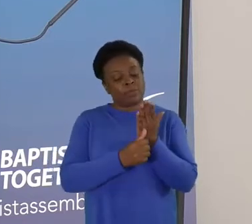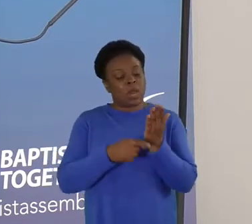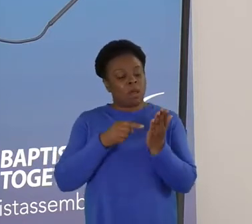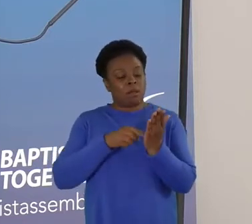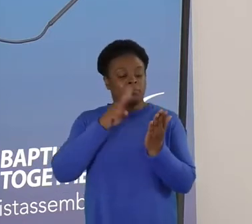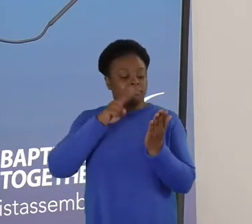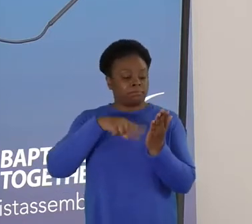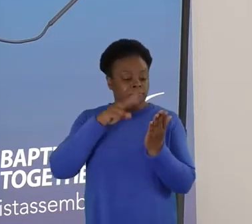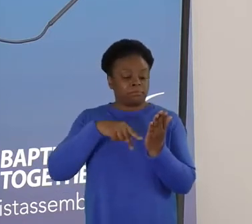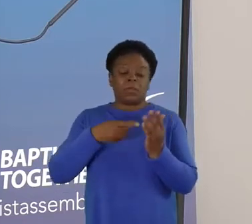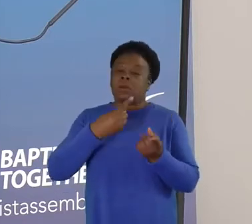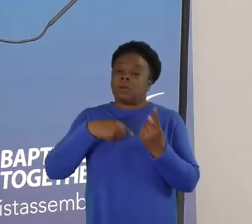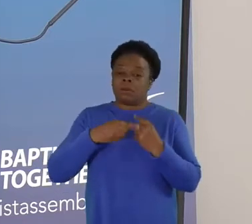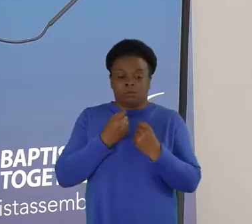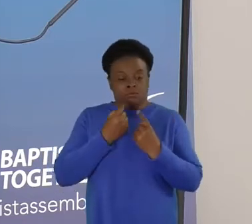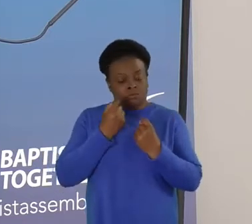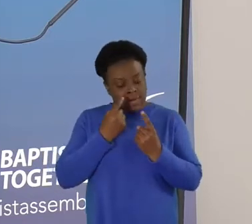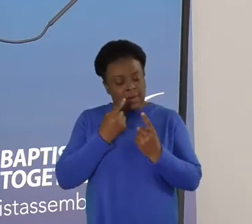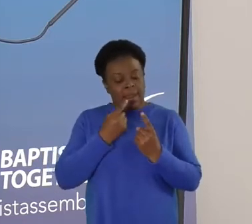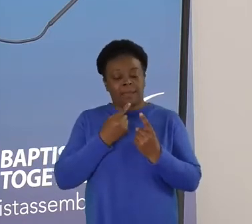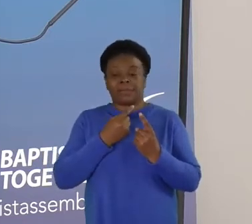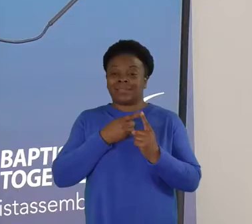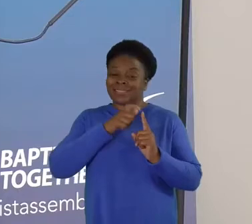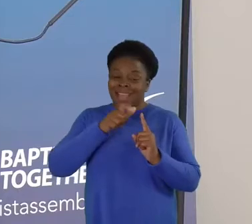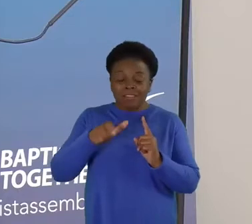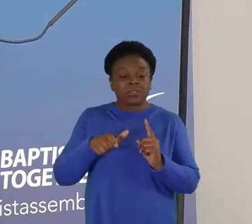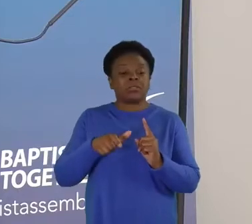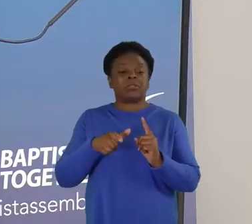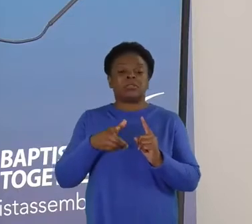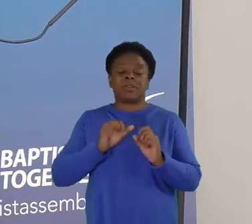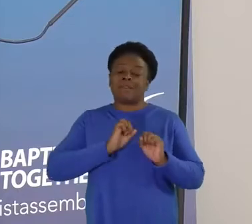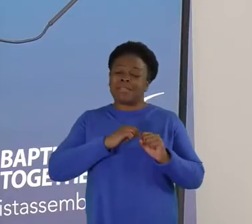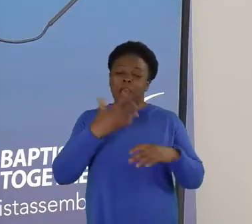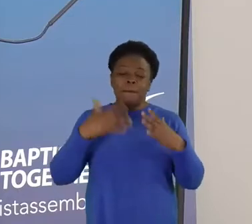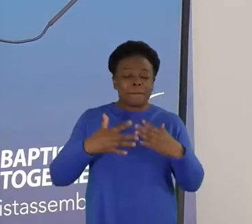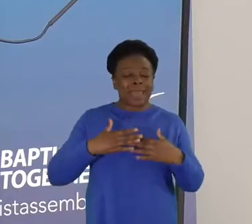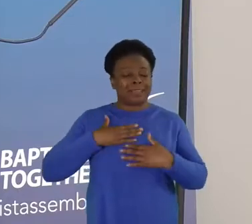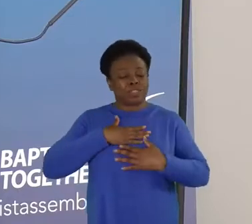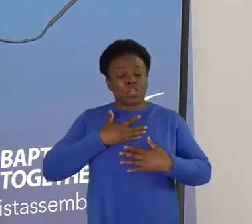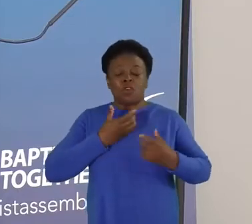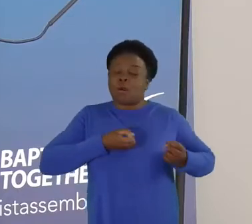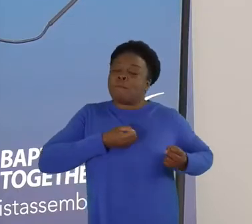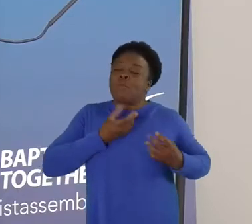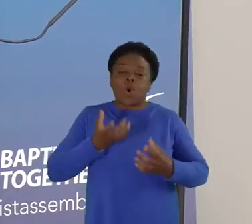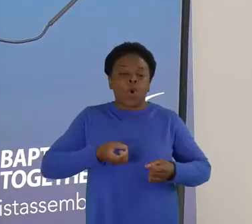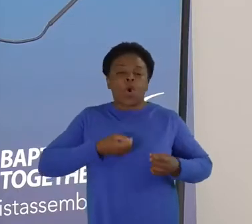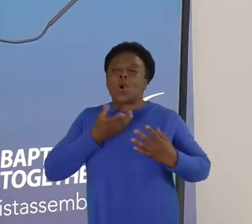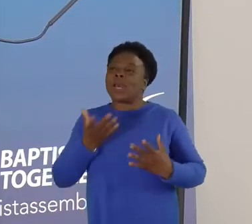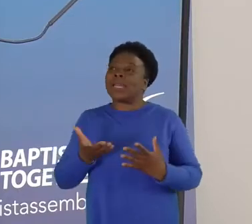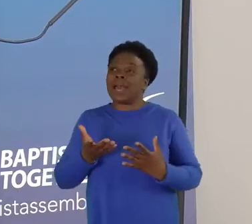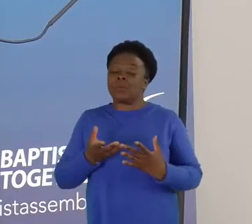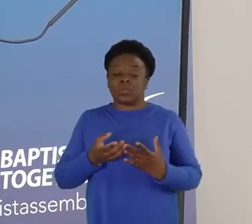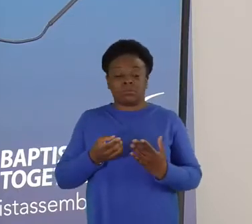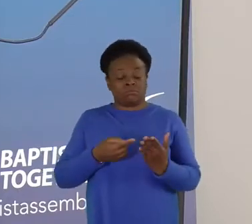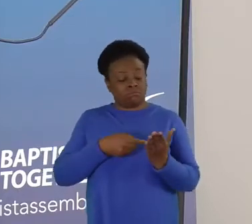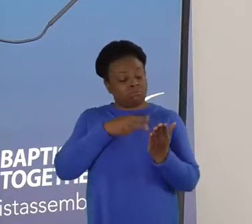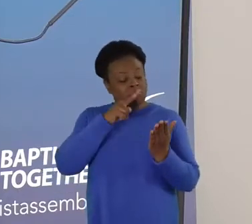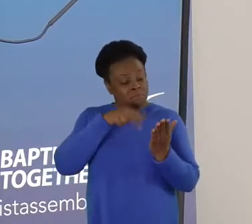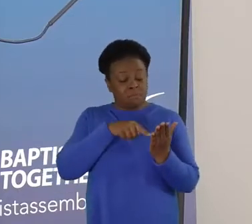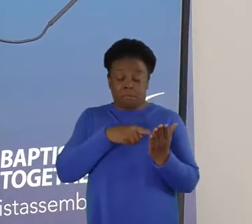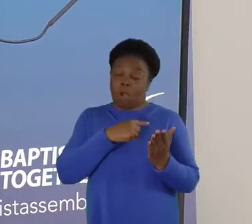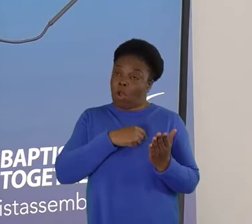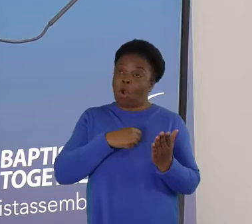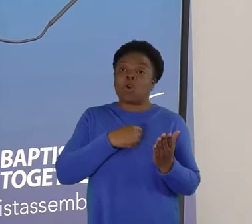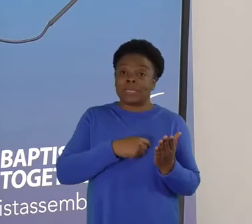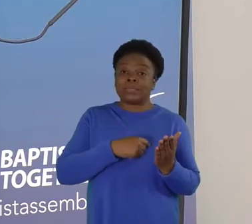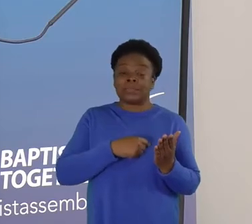pouring out their pain and their sorrow with levels of honesty and raw emotion that many of us may